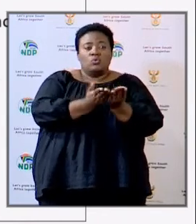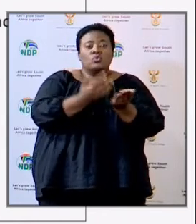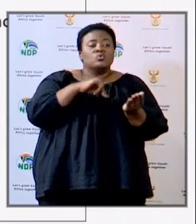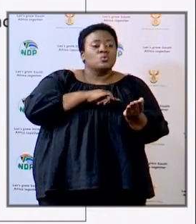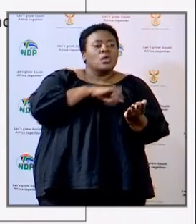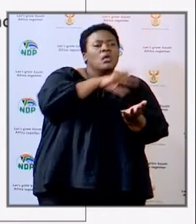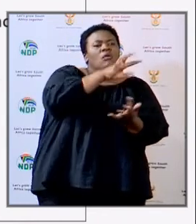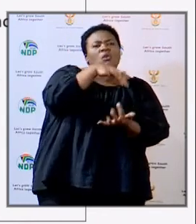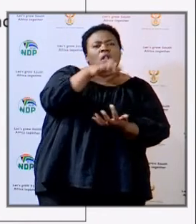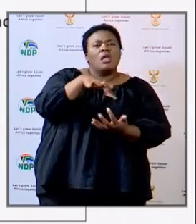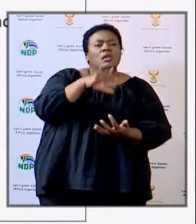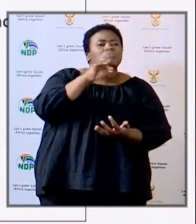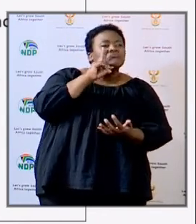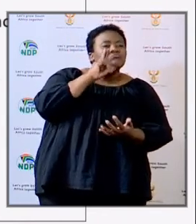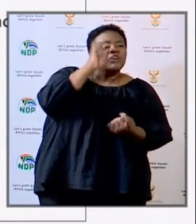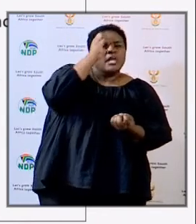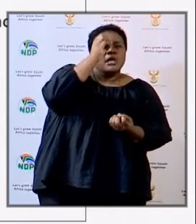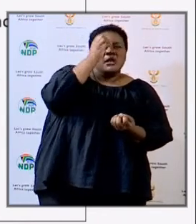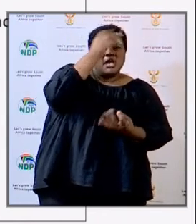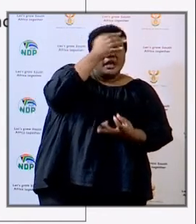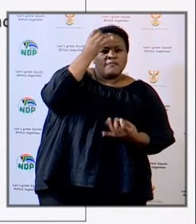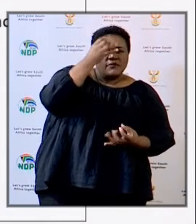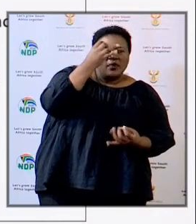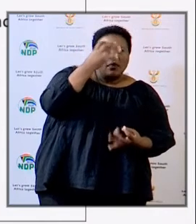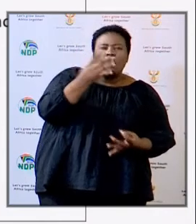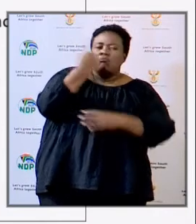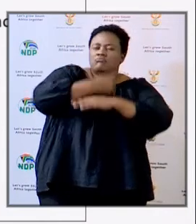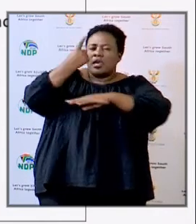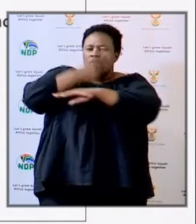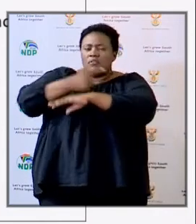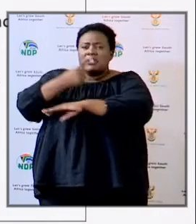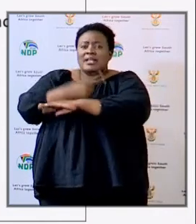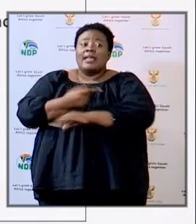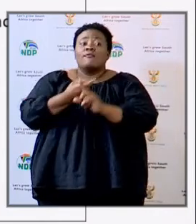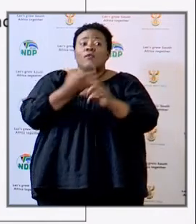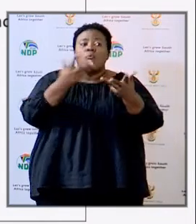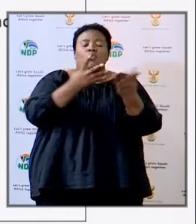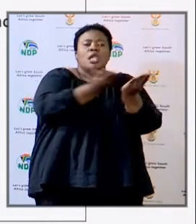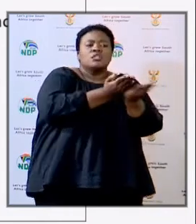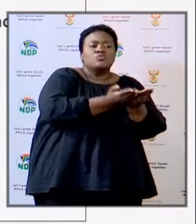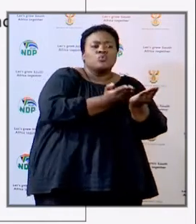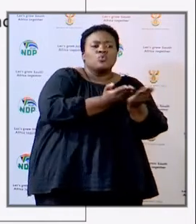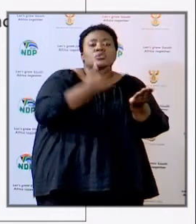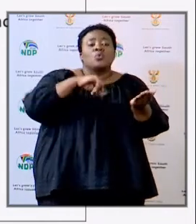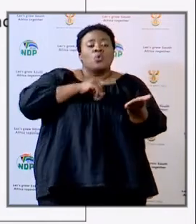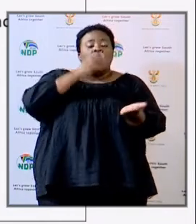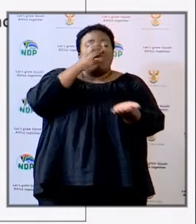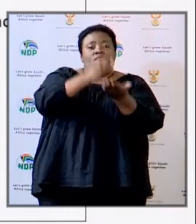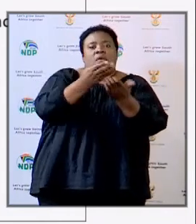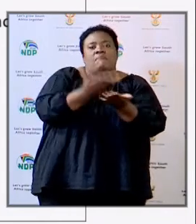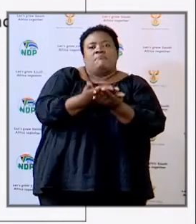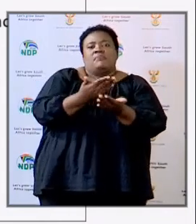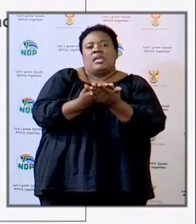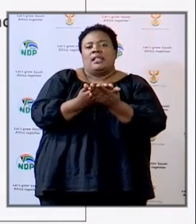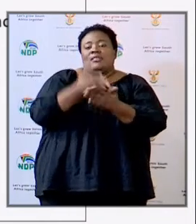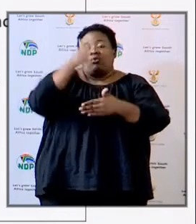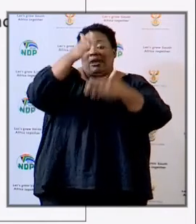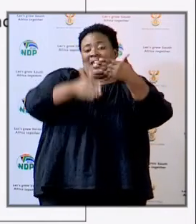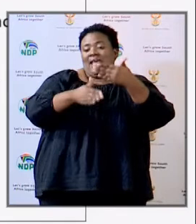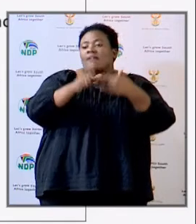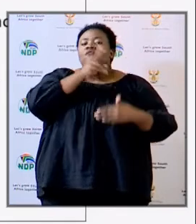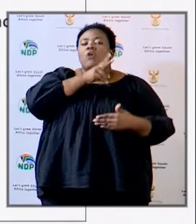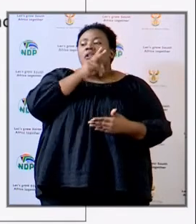collecting data on a daily basis, you know, from the schools. And I can confirm that by the end of Friday last week,